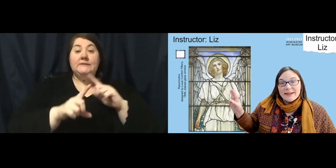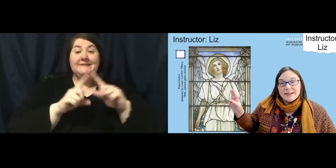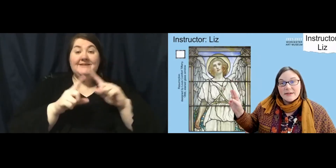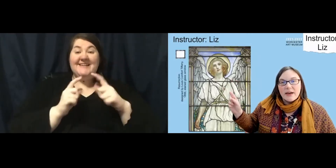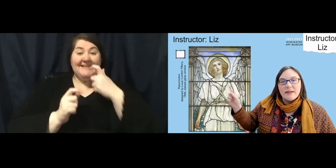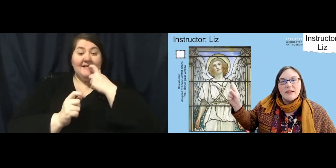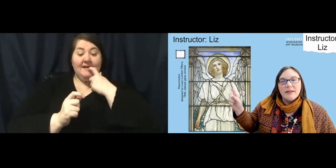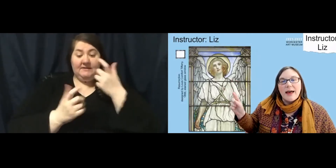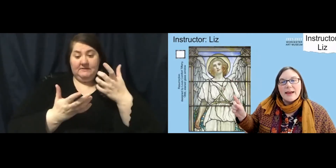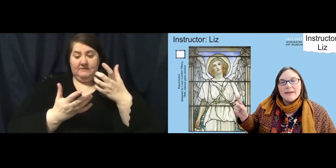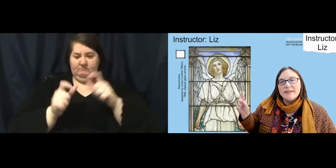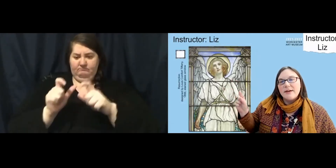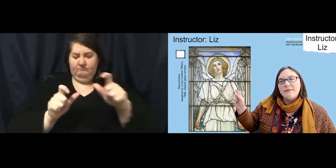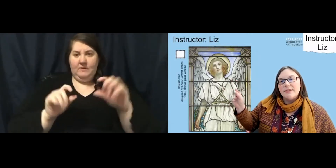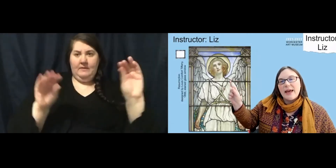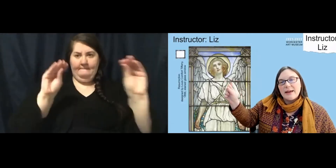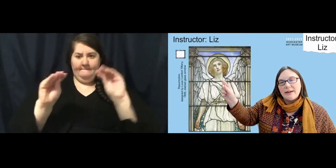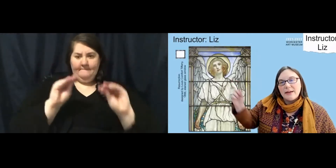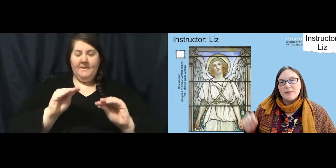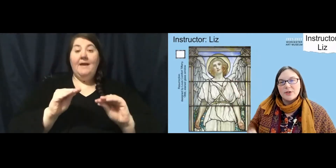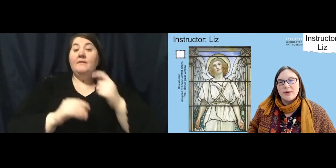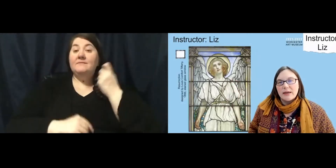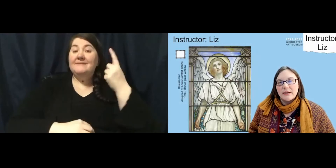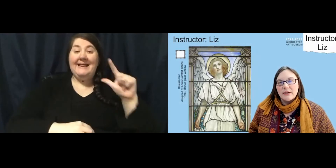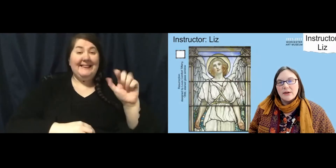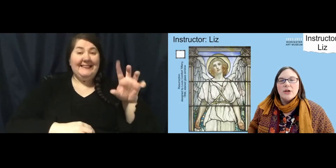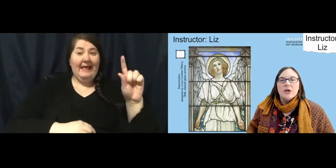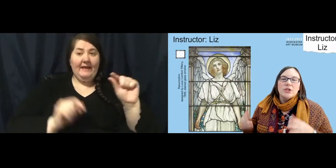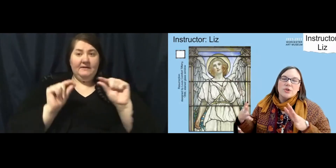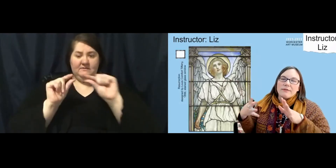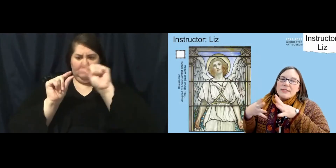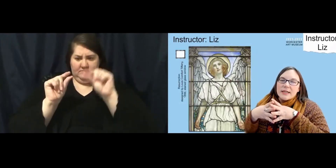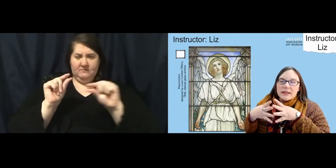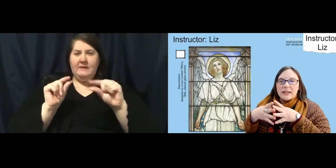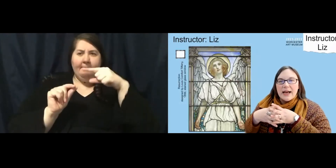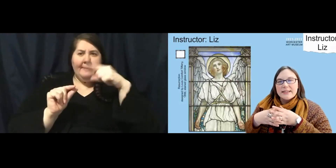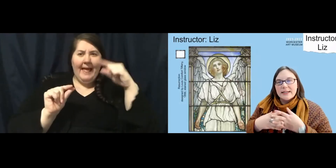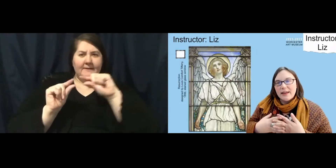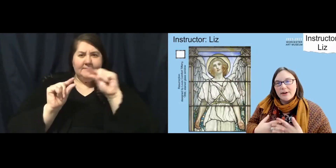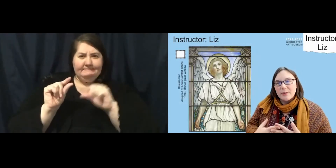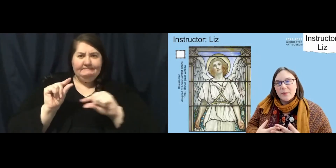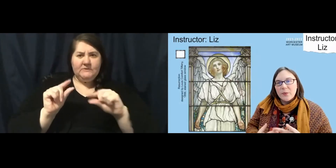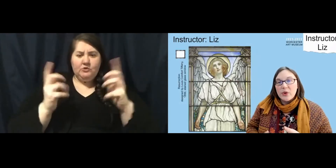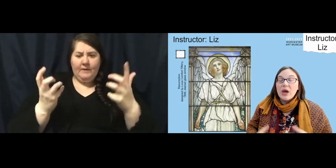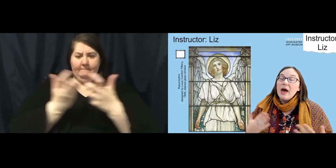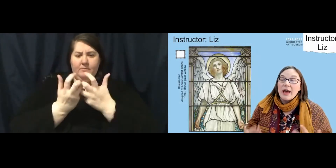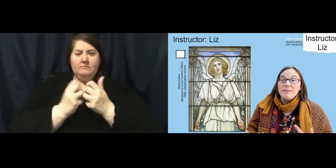glass and then lines of lead in between to sort of stick the glass together.